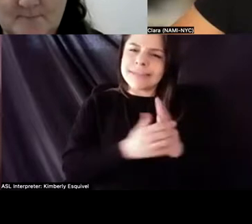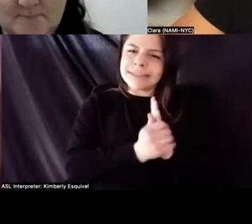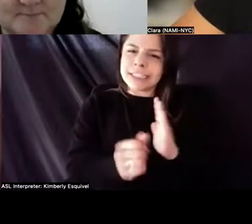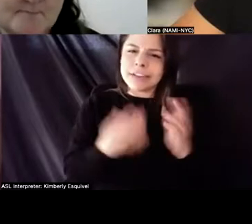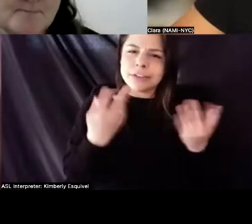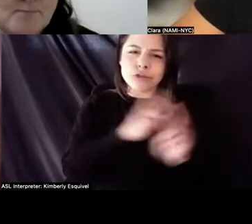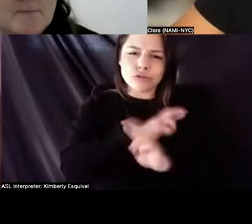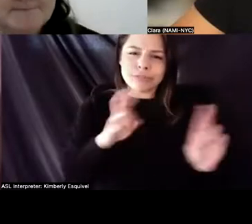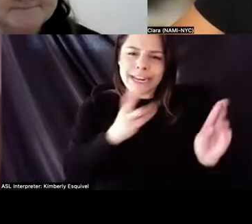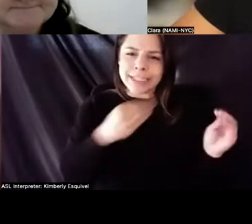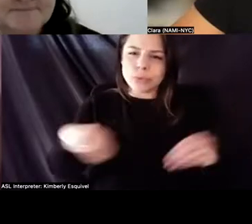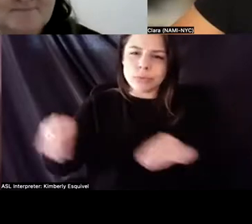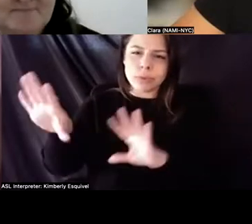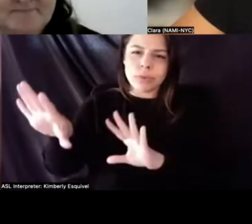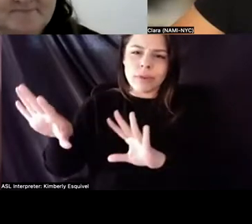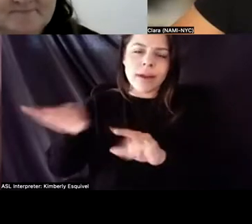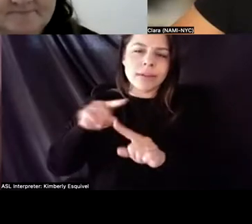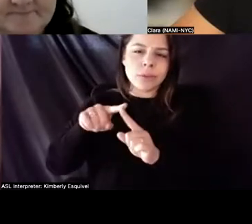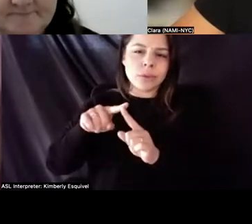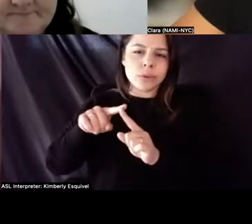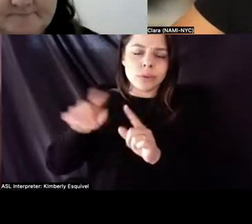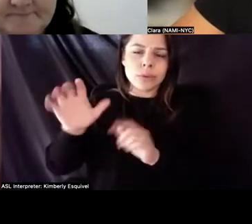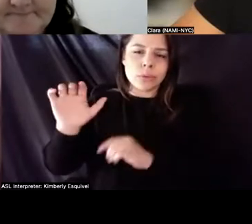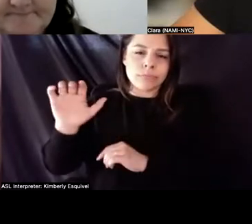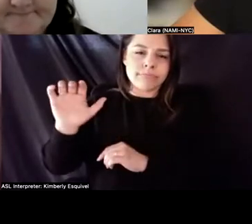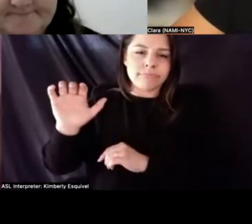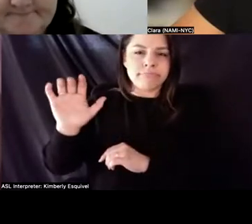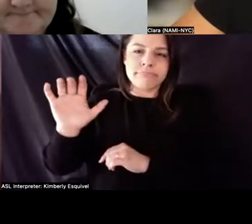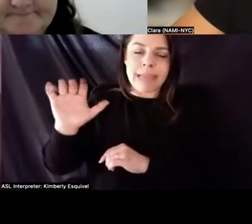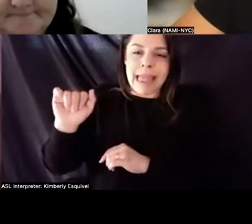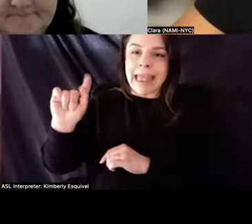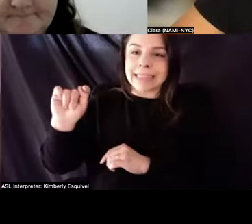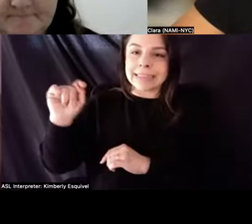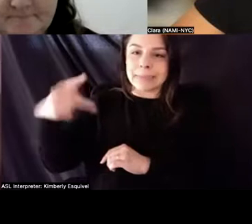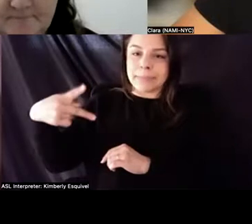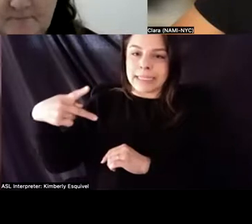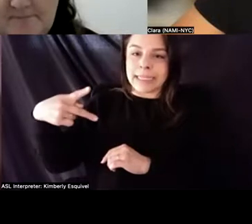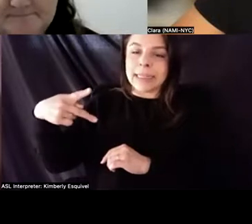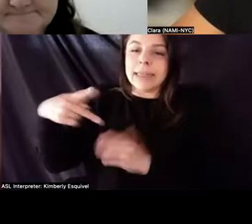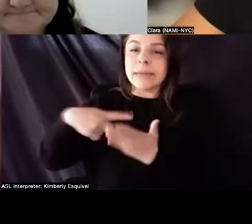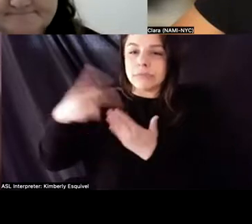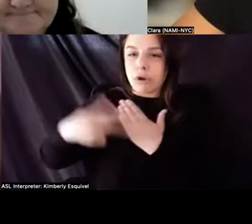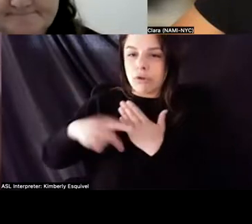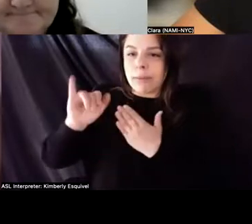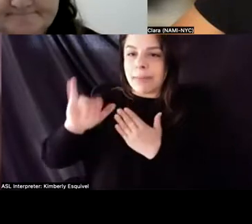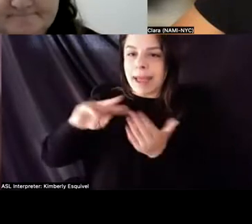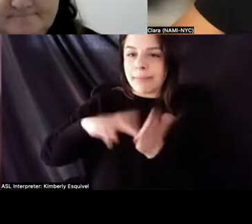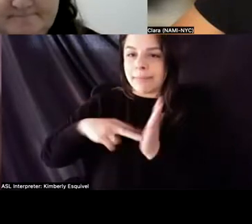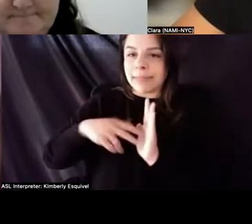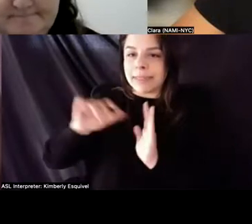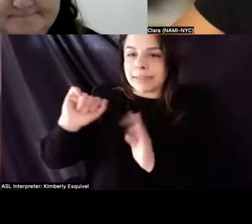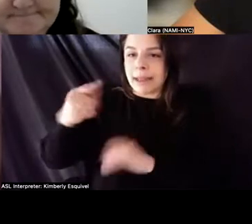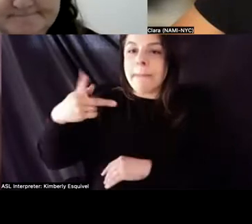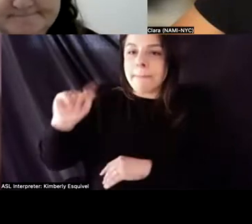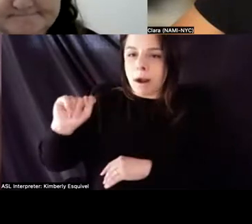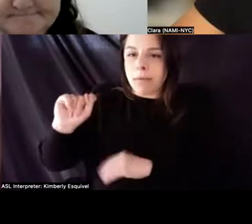on to, um, and a part of the, the ATP program, which is apartment. Um, but